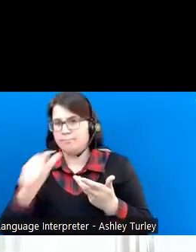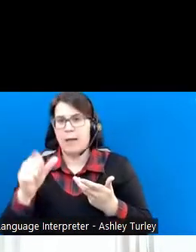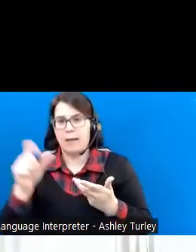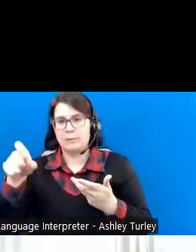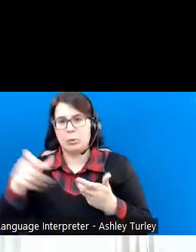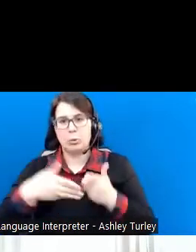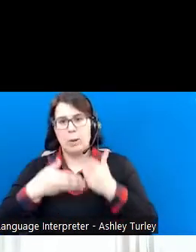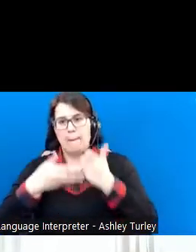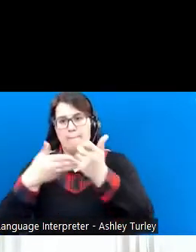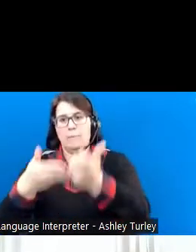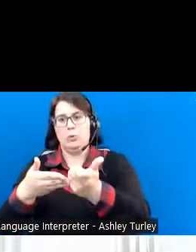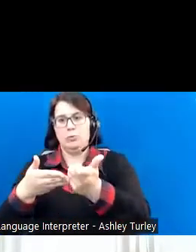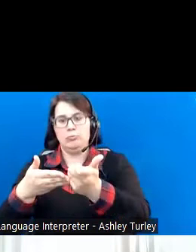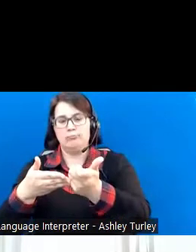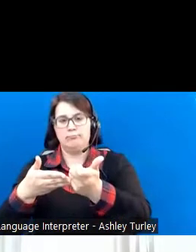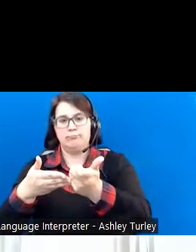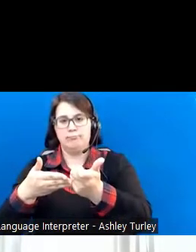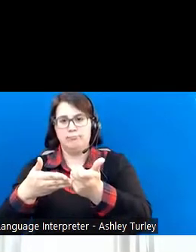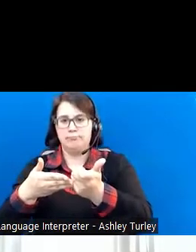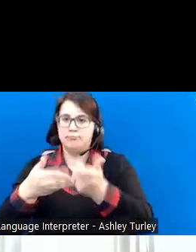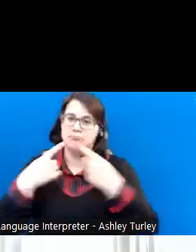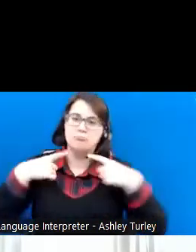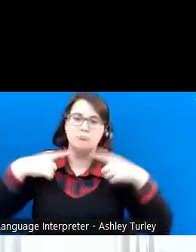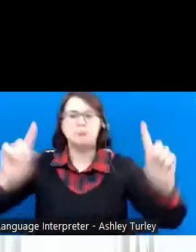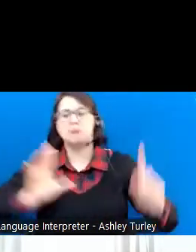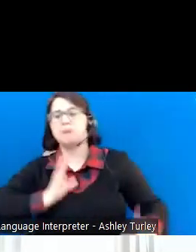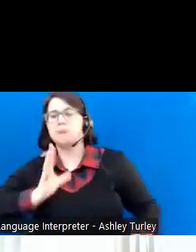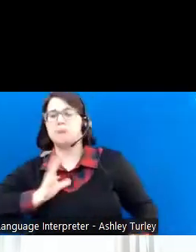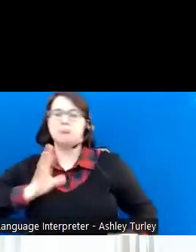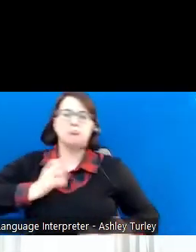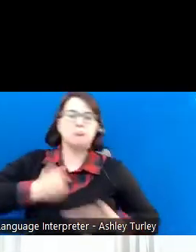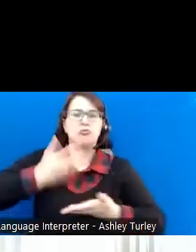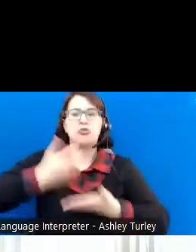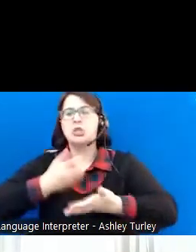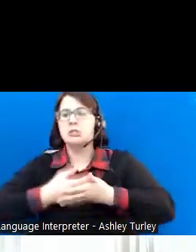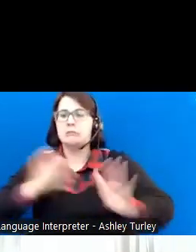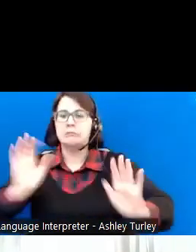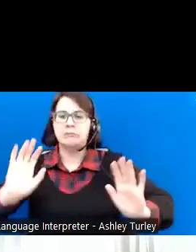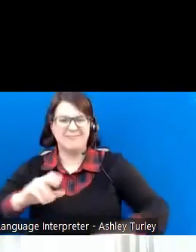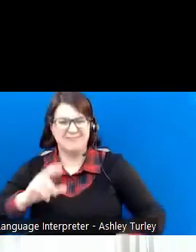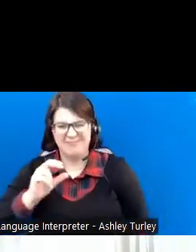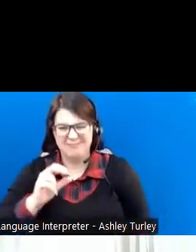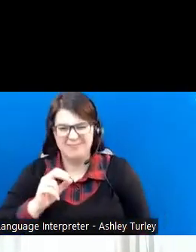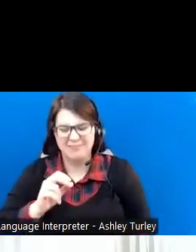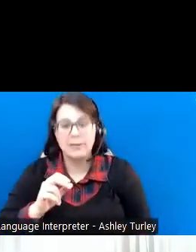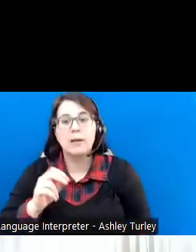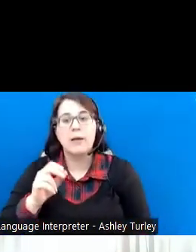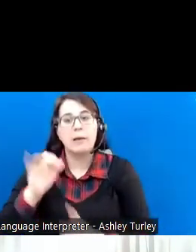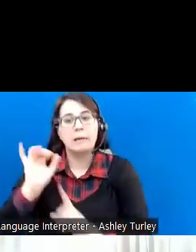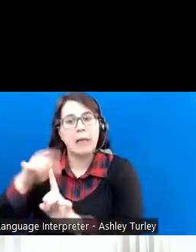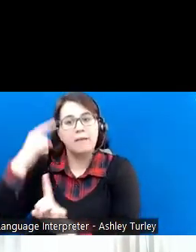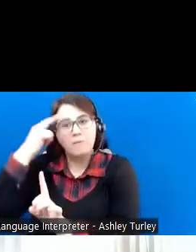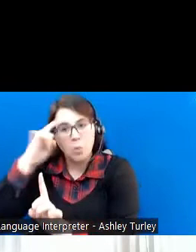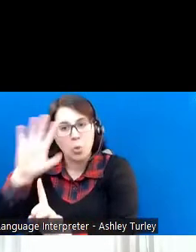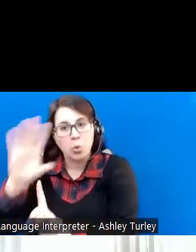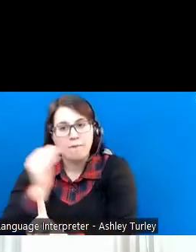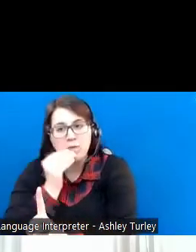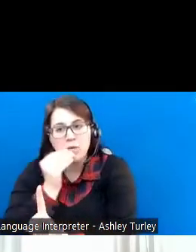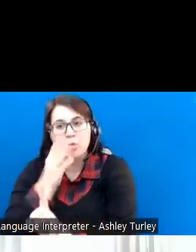live a life of luxury. It's designed to pay for your food and your shelter.